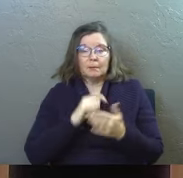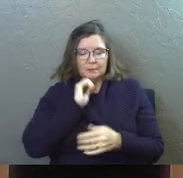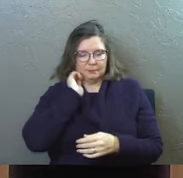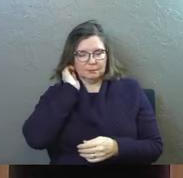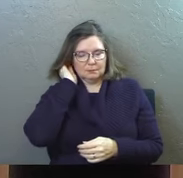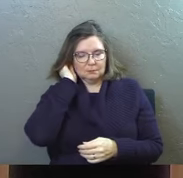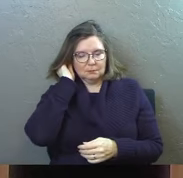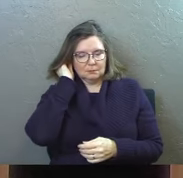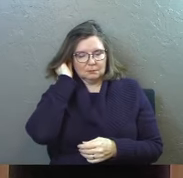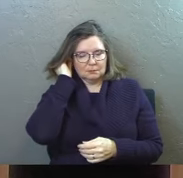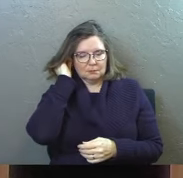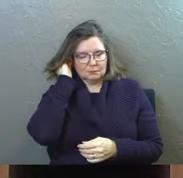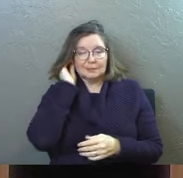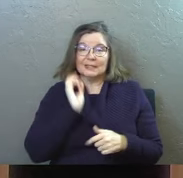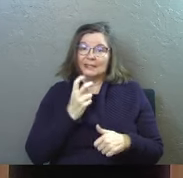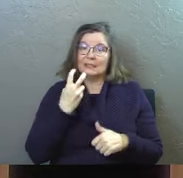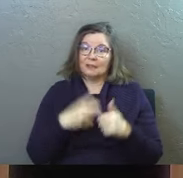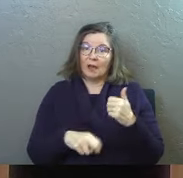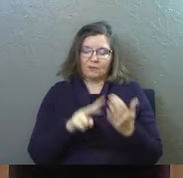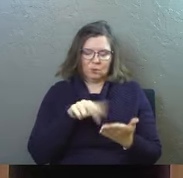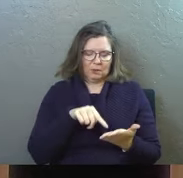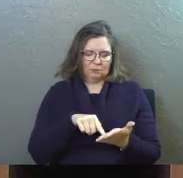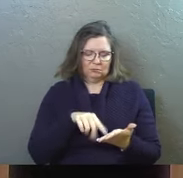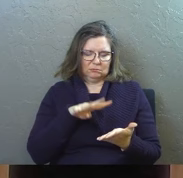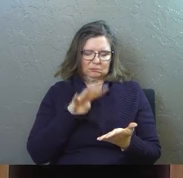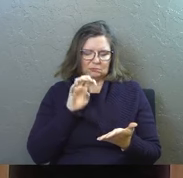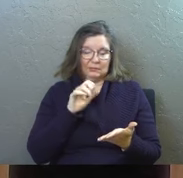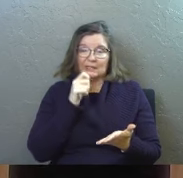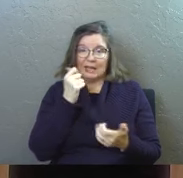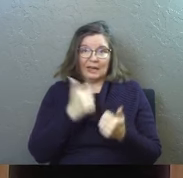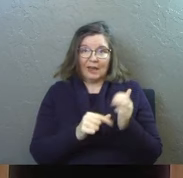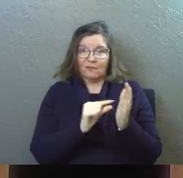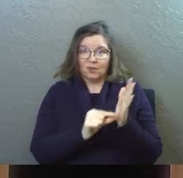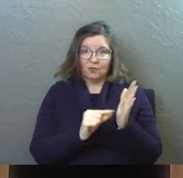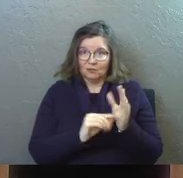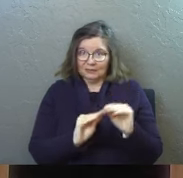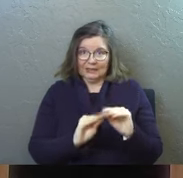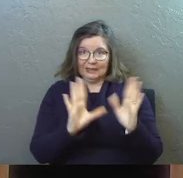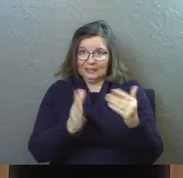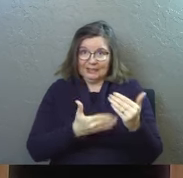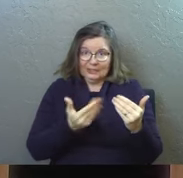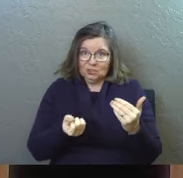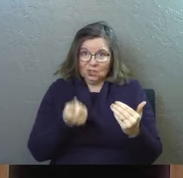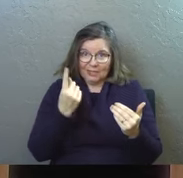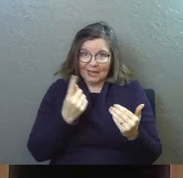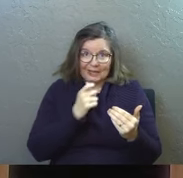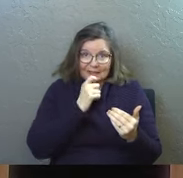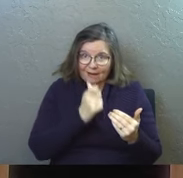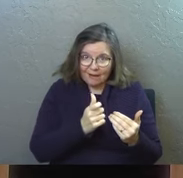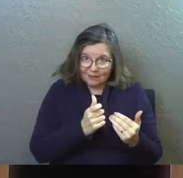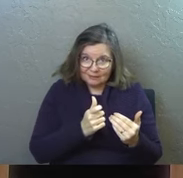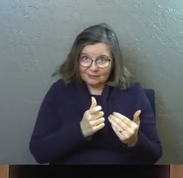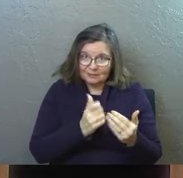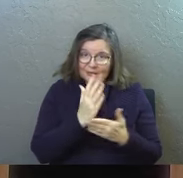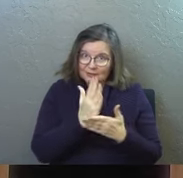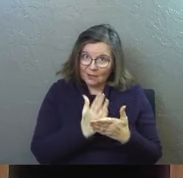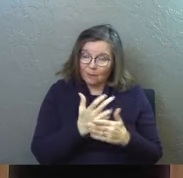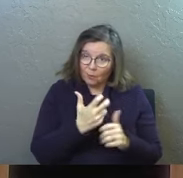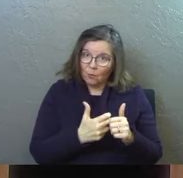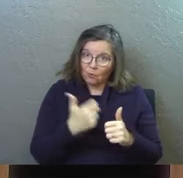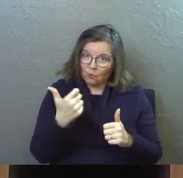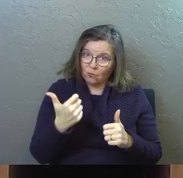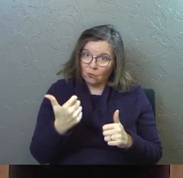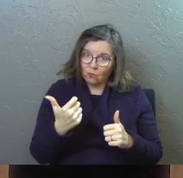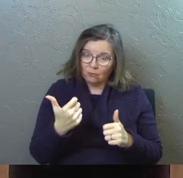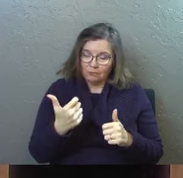it is tough not every single verse is as easy to understand as every other verse some